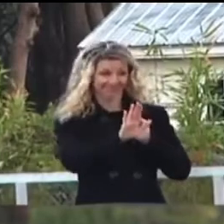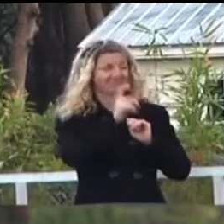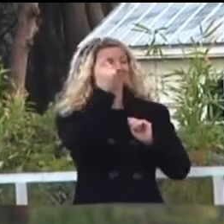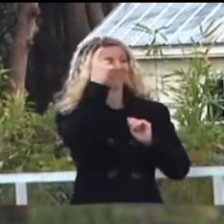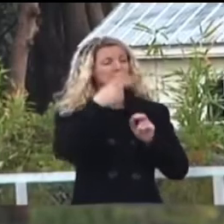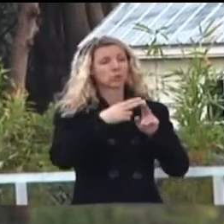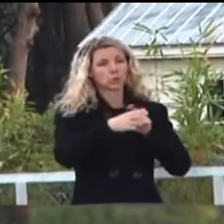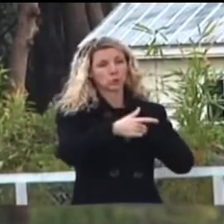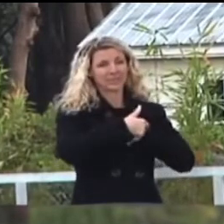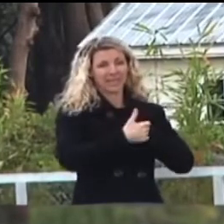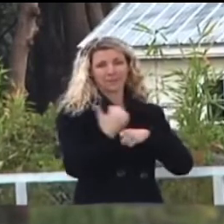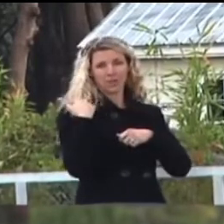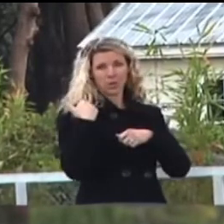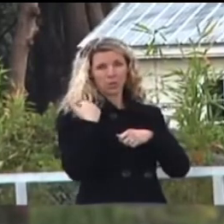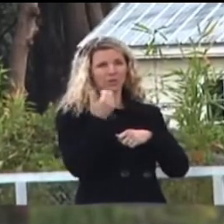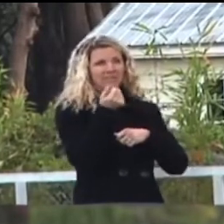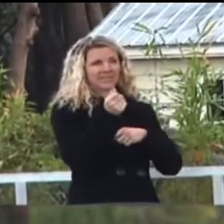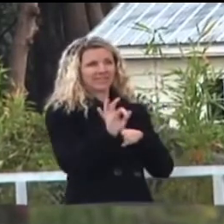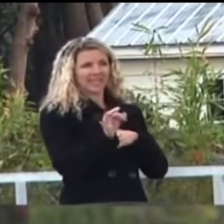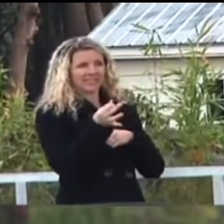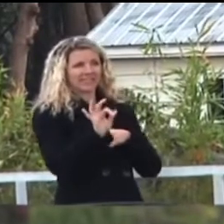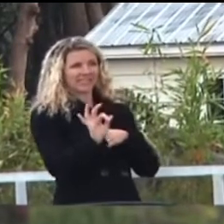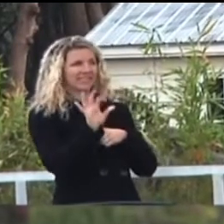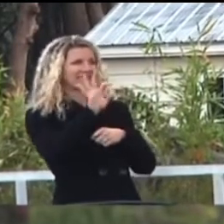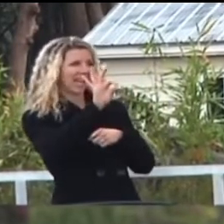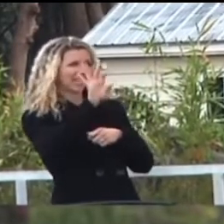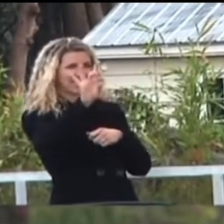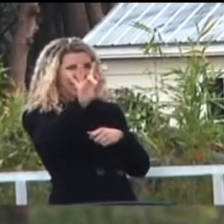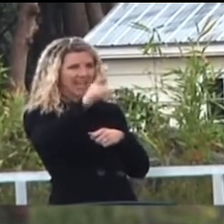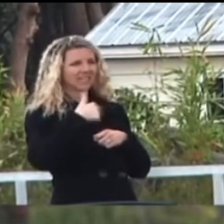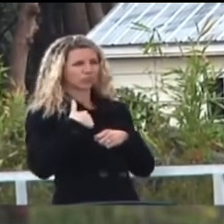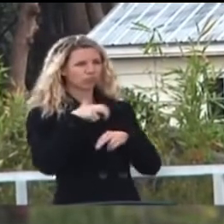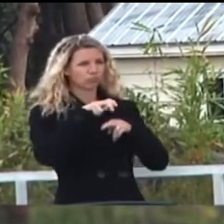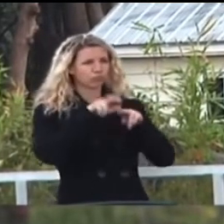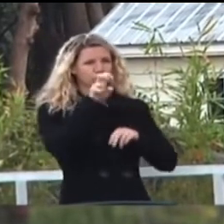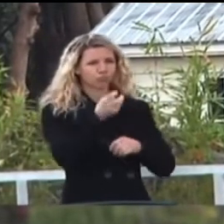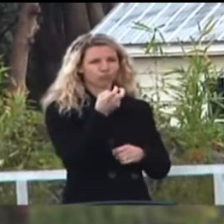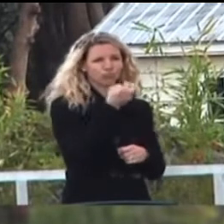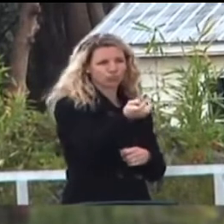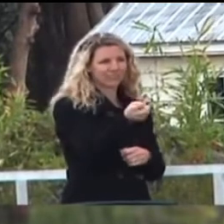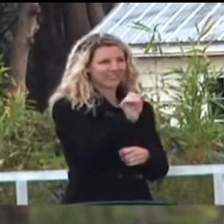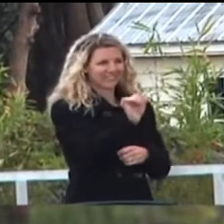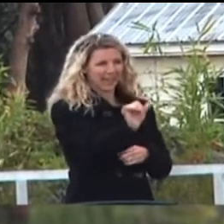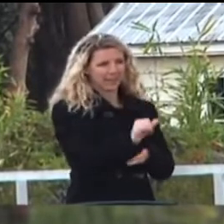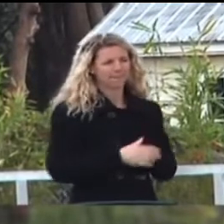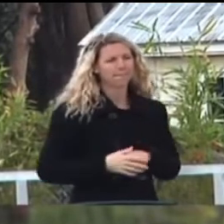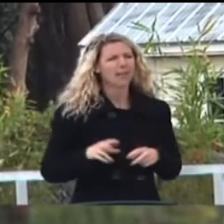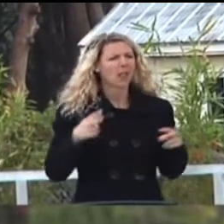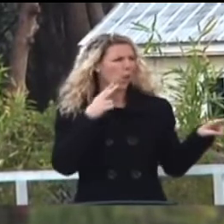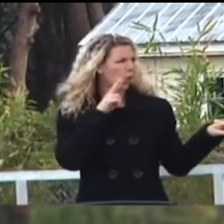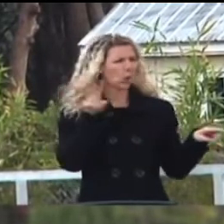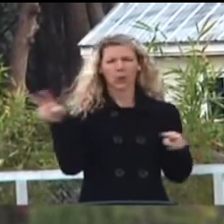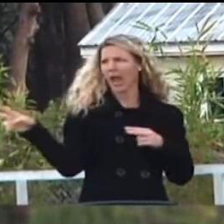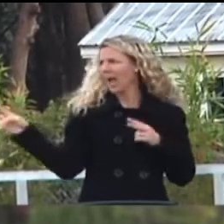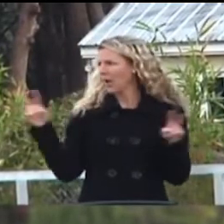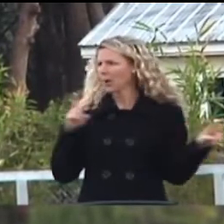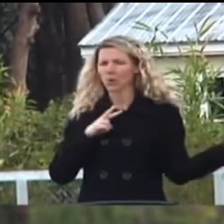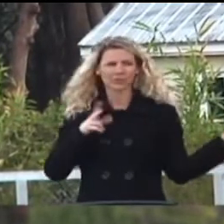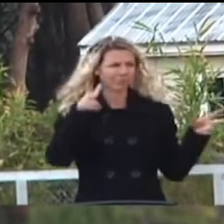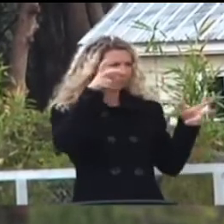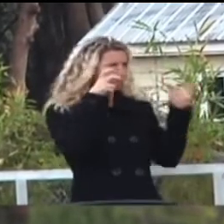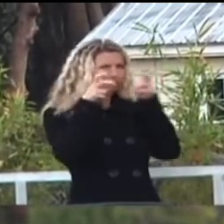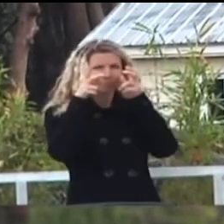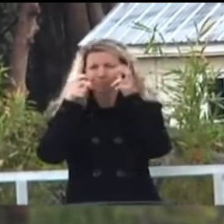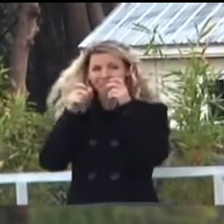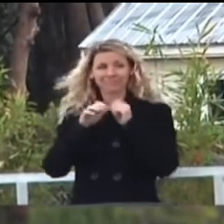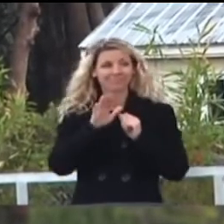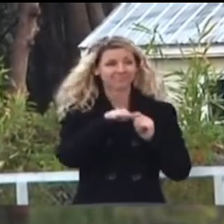In 1998, I sat right where you all are. So look around, everybody, take it in, because I can tell you it